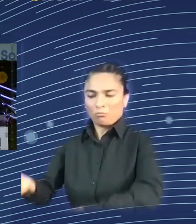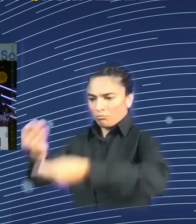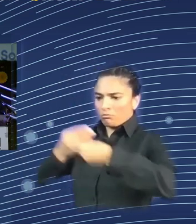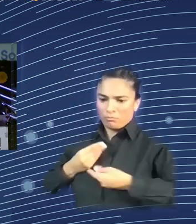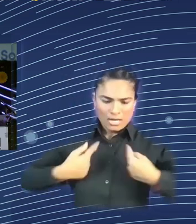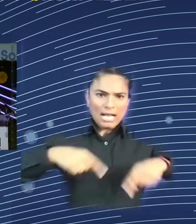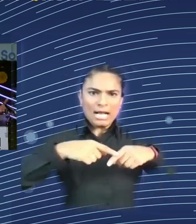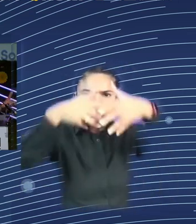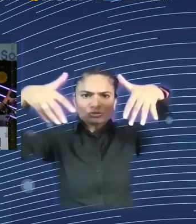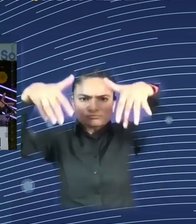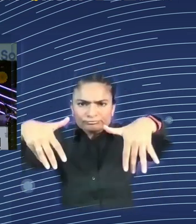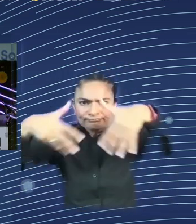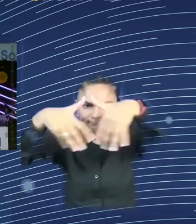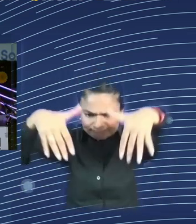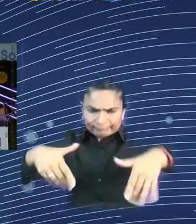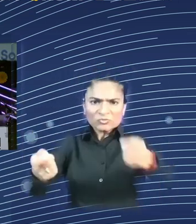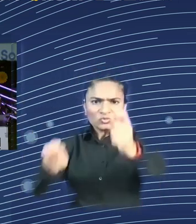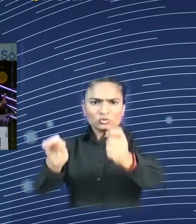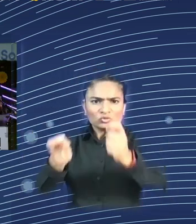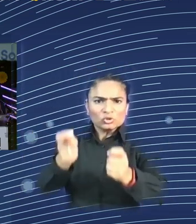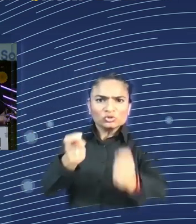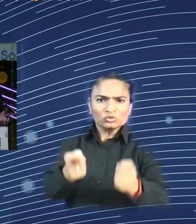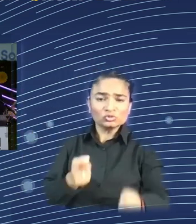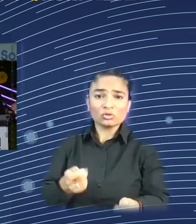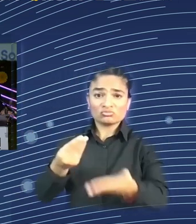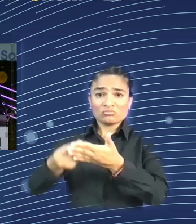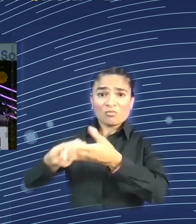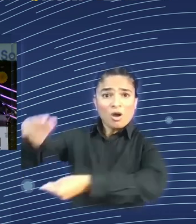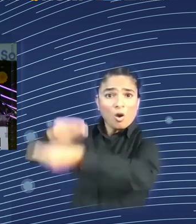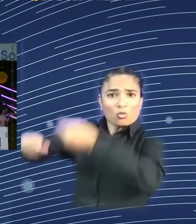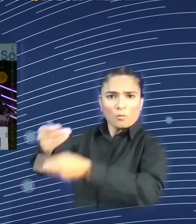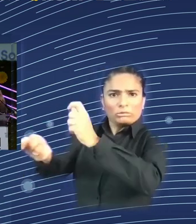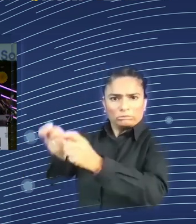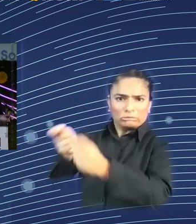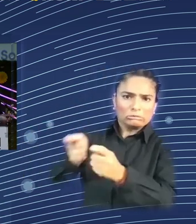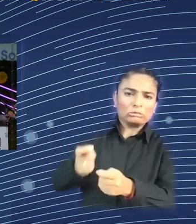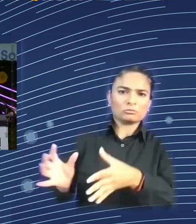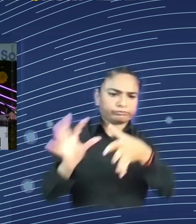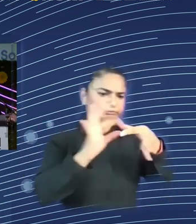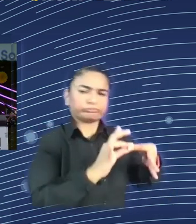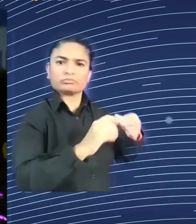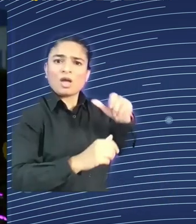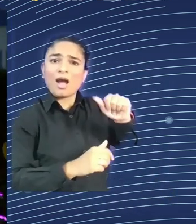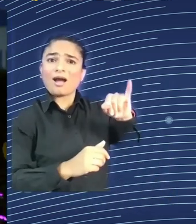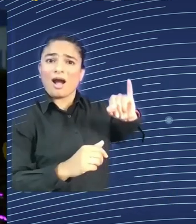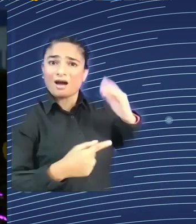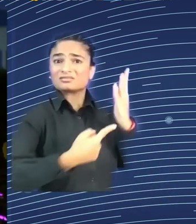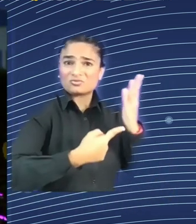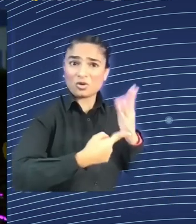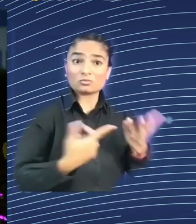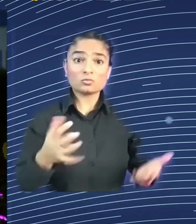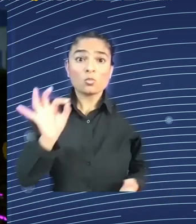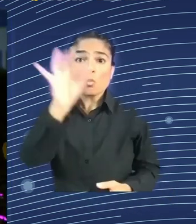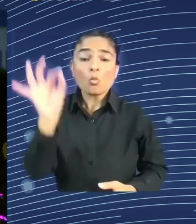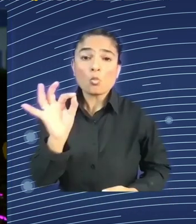will. Because, whereas before, people lived in the countryside and worked on the farm and in their cottages, when steam